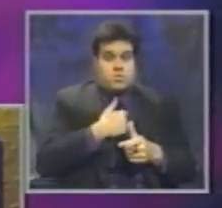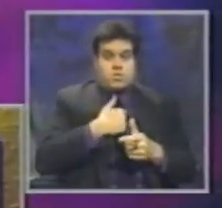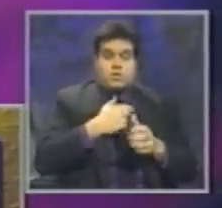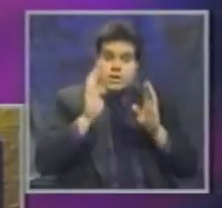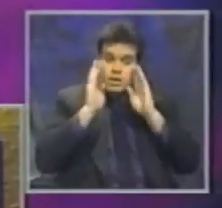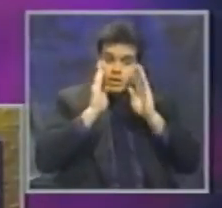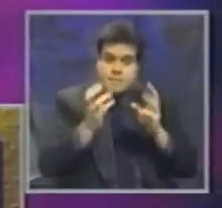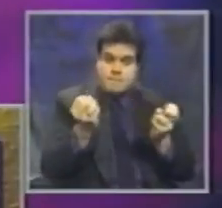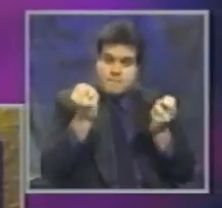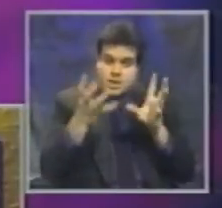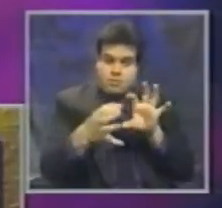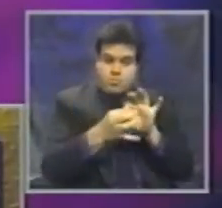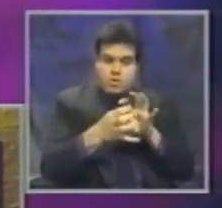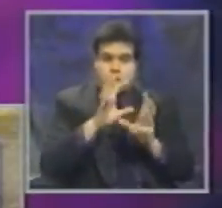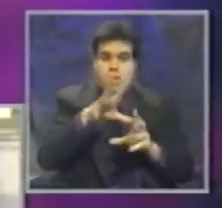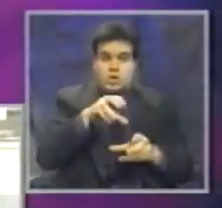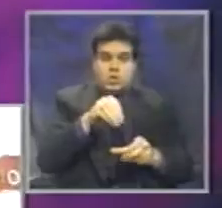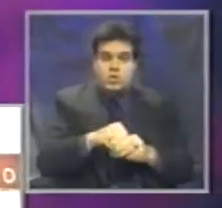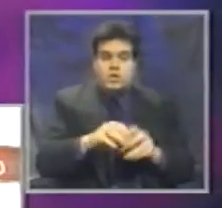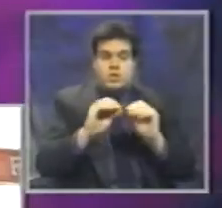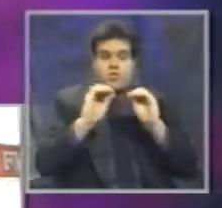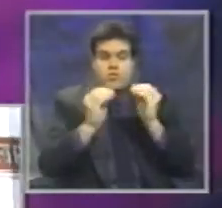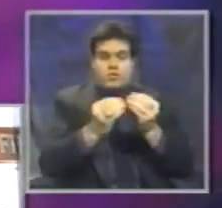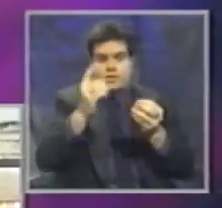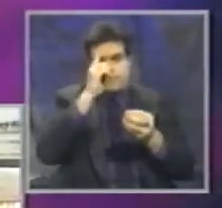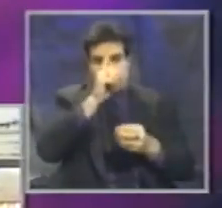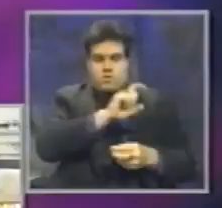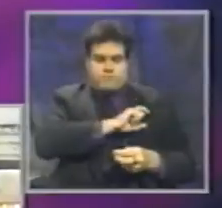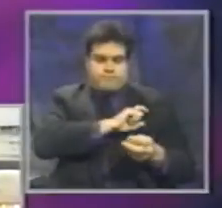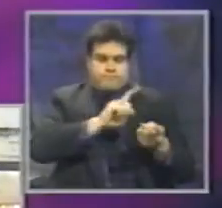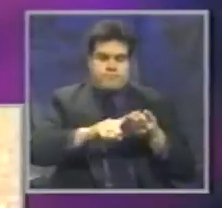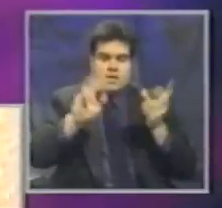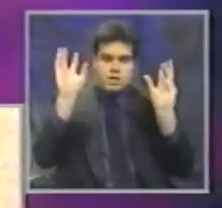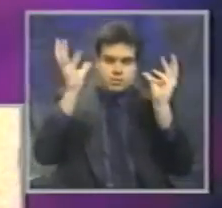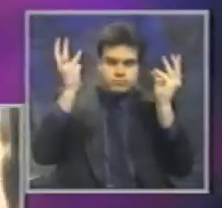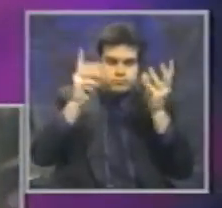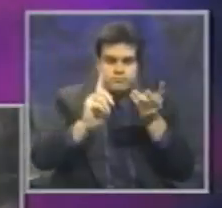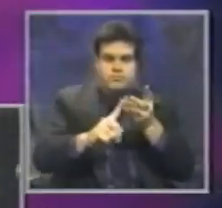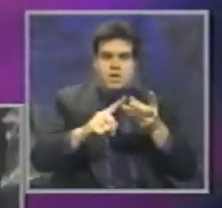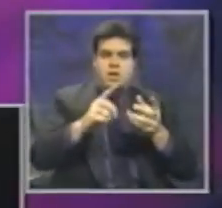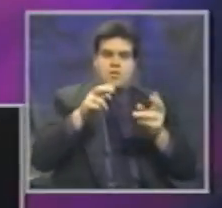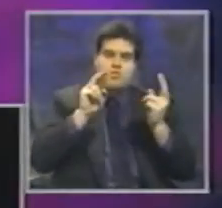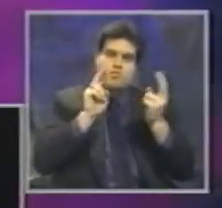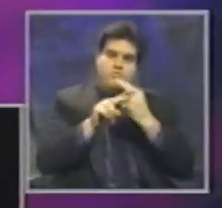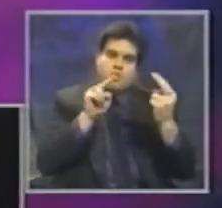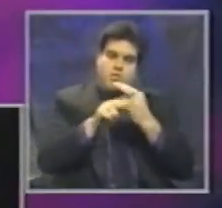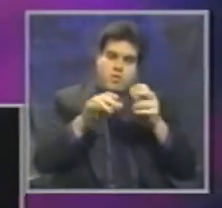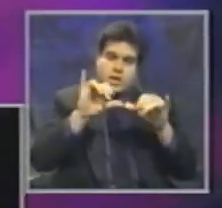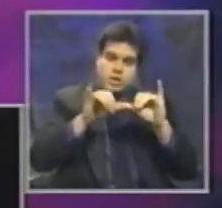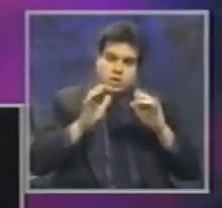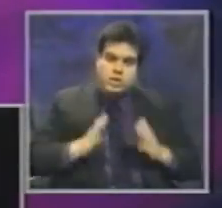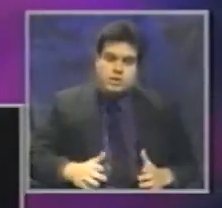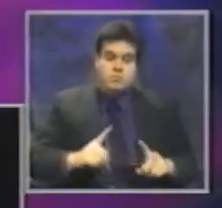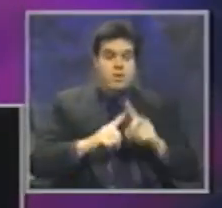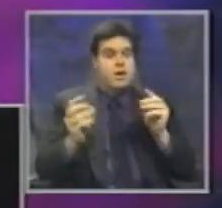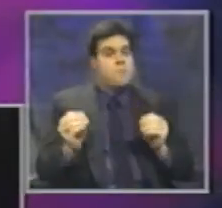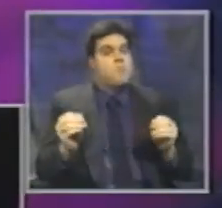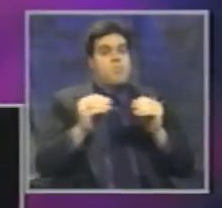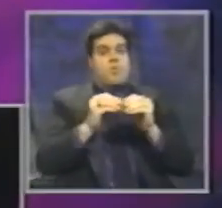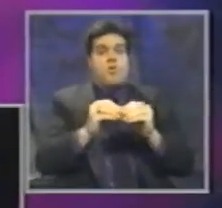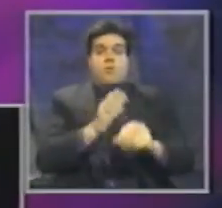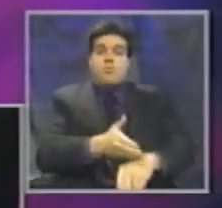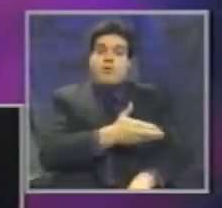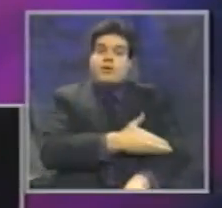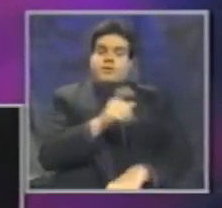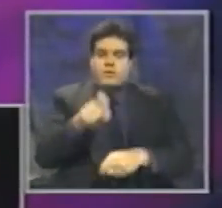partners, including traffic safety personnel, EMS, law enforcement, and roadway engineers. But to make even further progress, you will need to